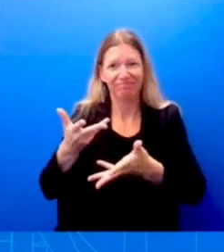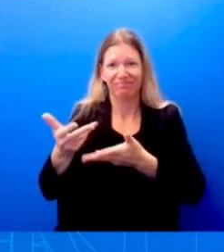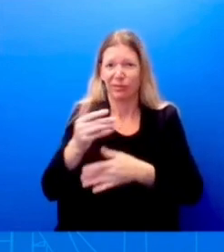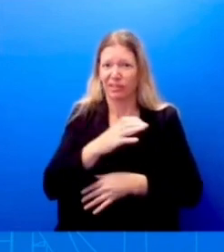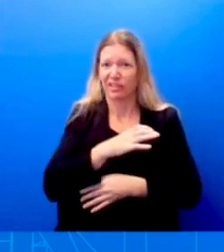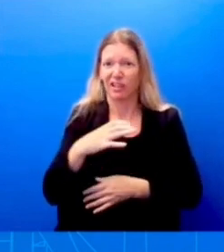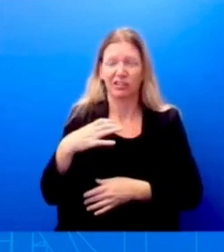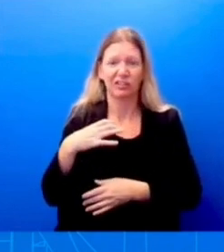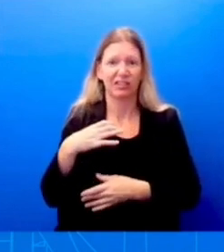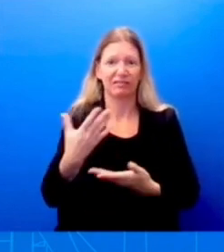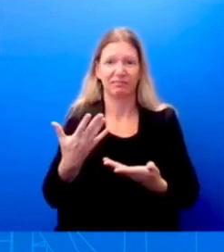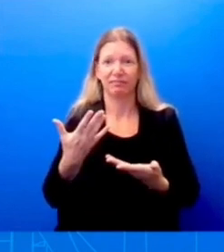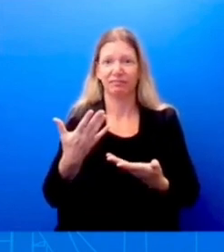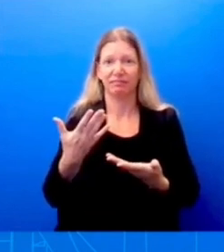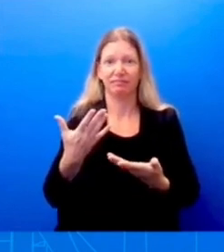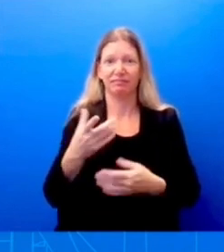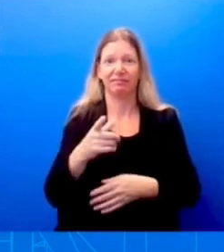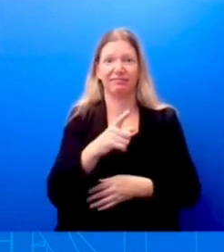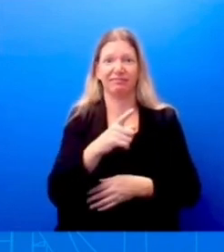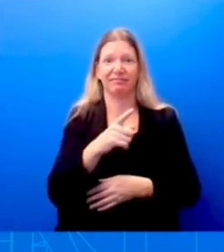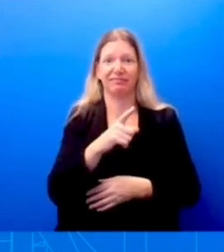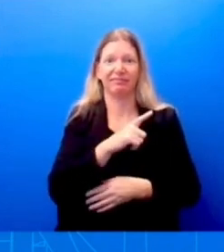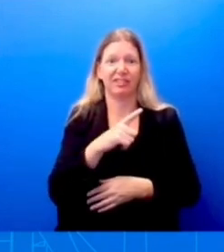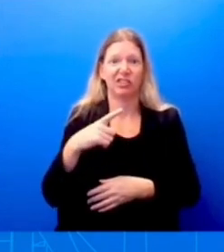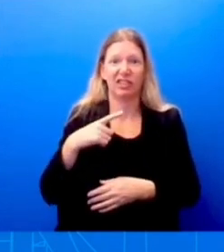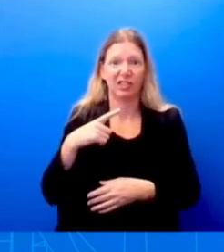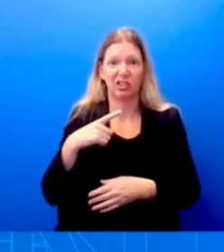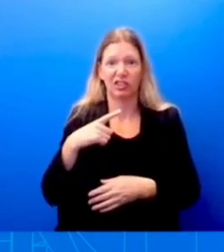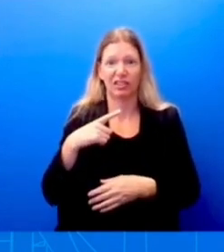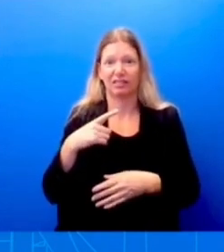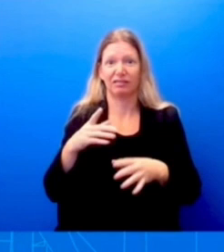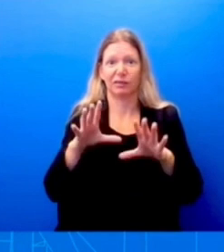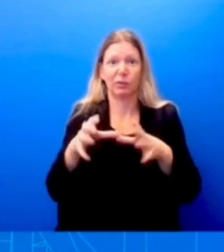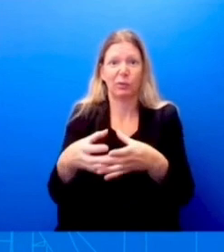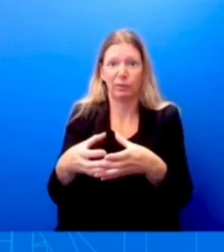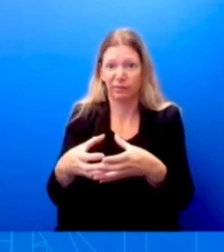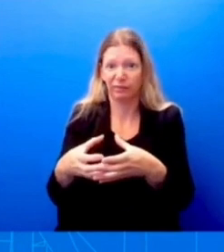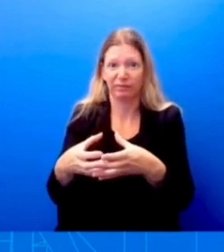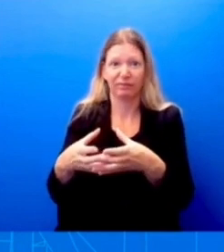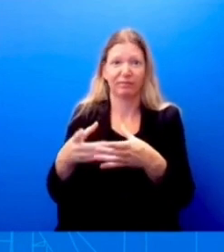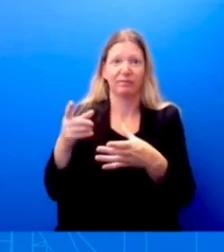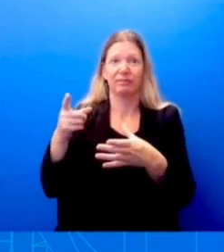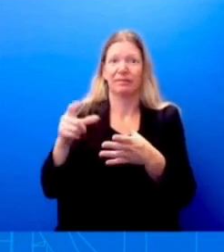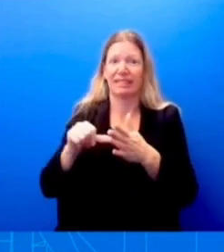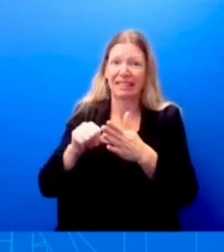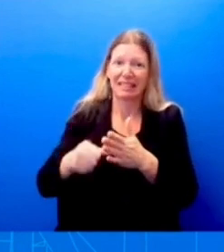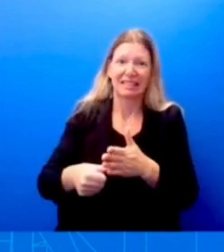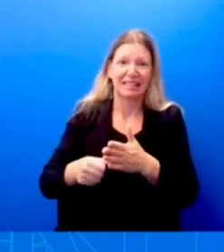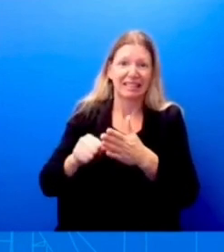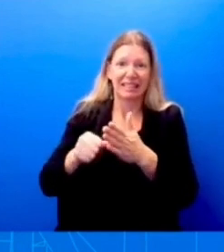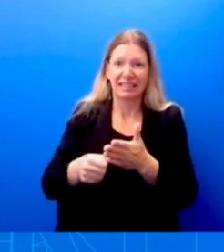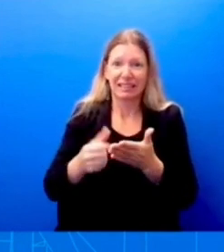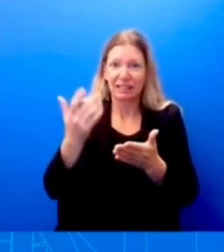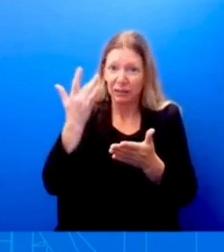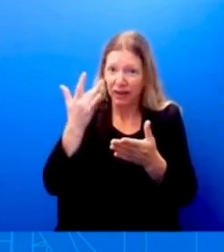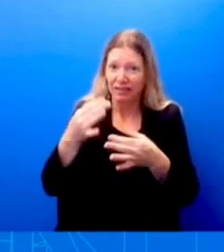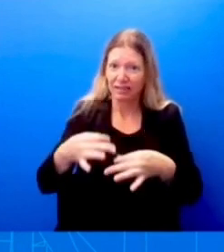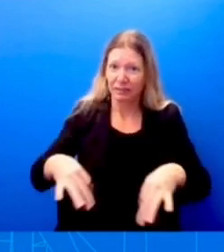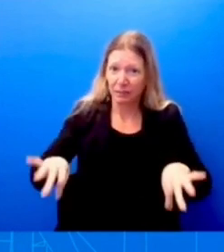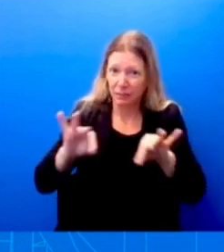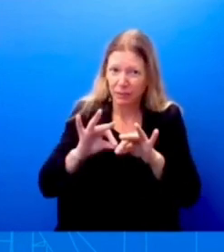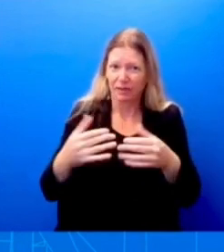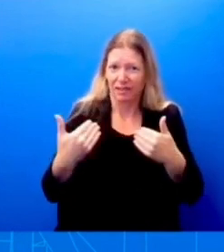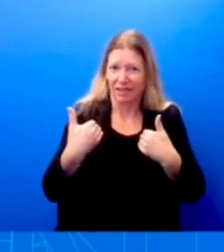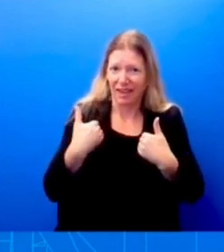They have to have continuous conversations about this underscoring the importance, the importance of these vital programs that the American people